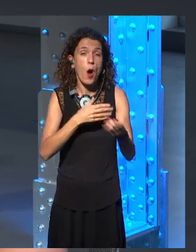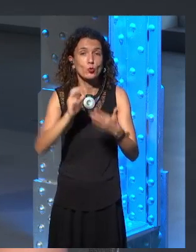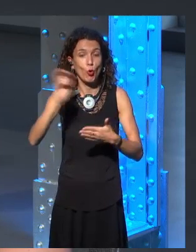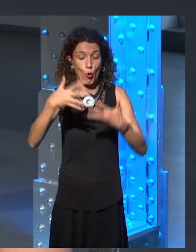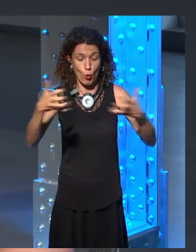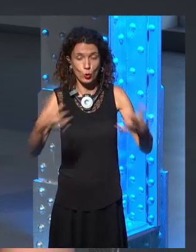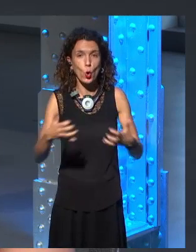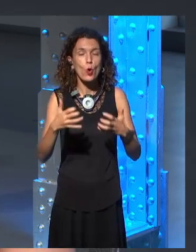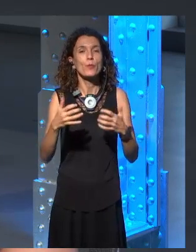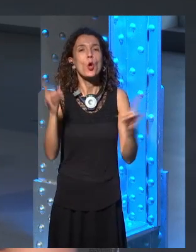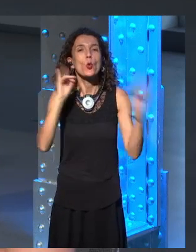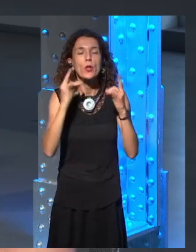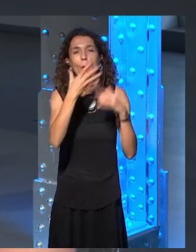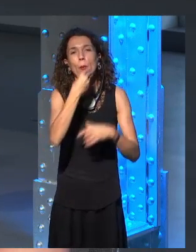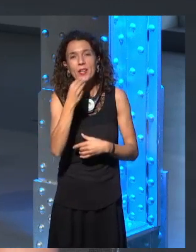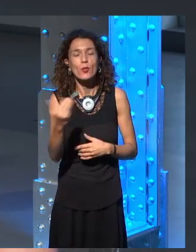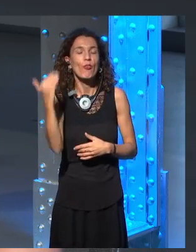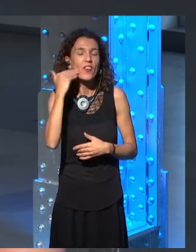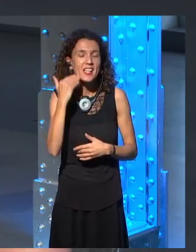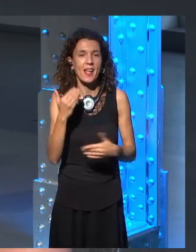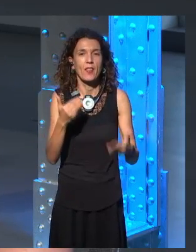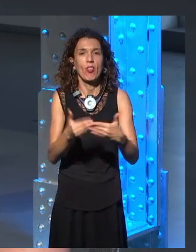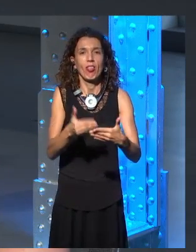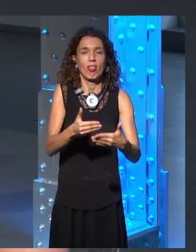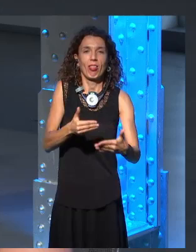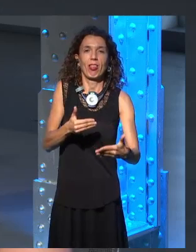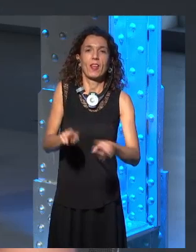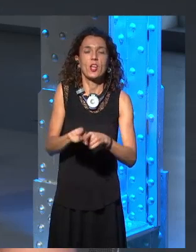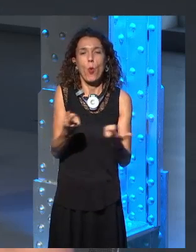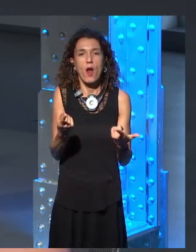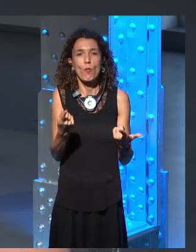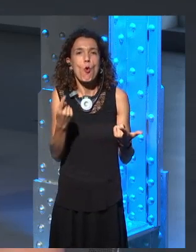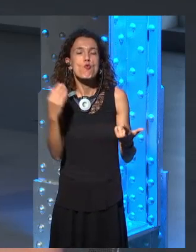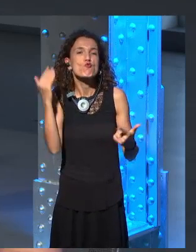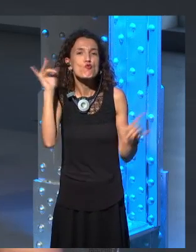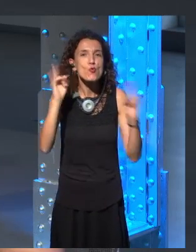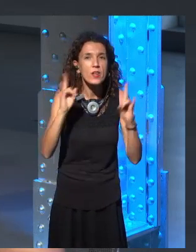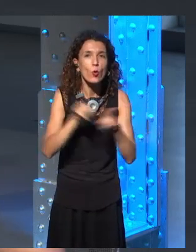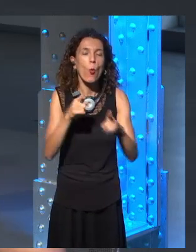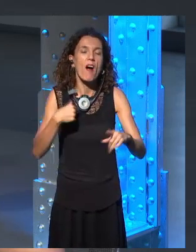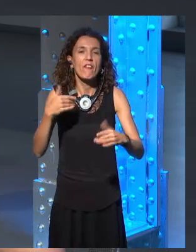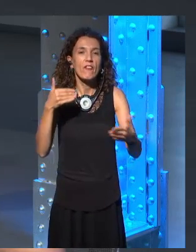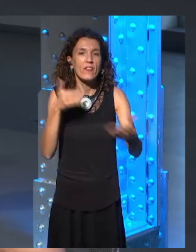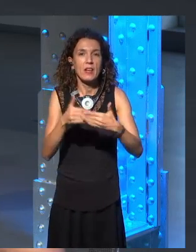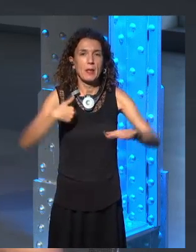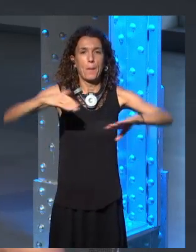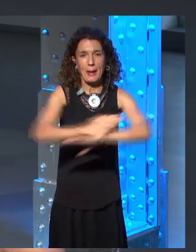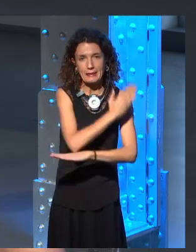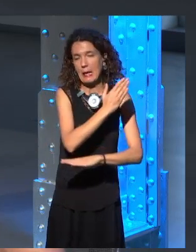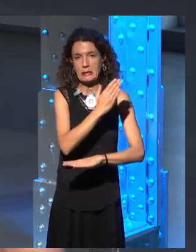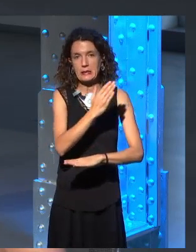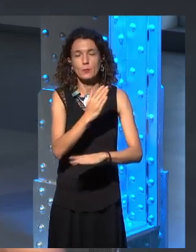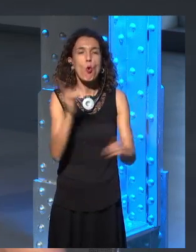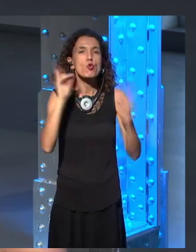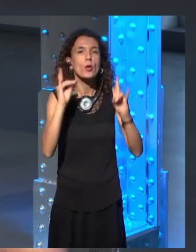So there were a few of those whooshes as we got near, and by the end they were basically saying, this is such a